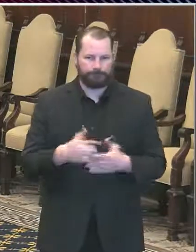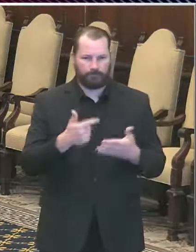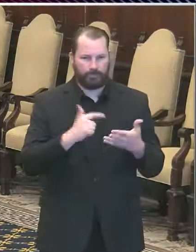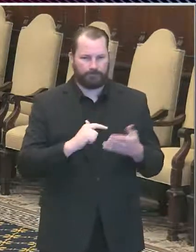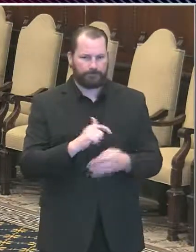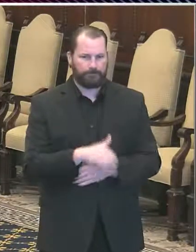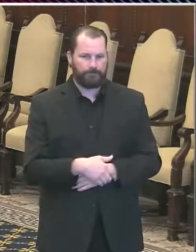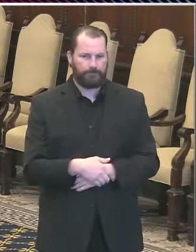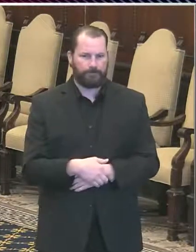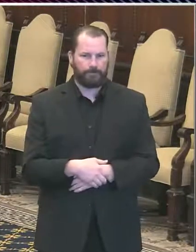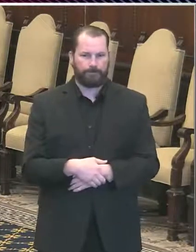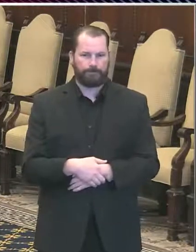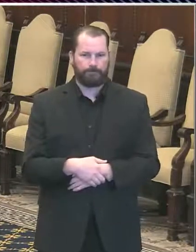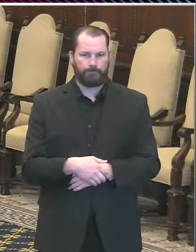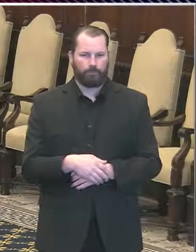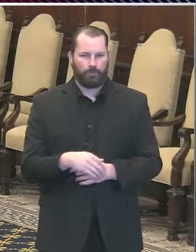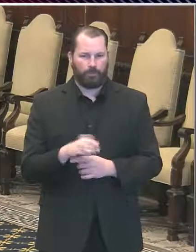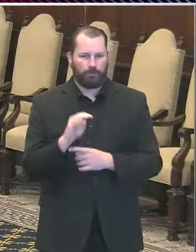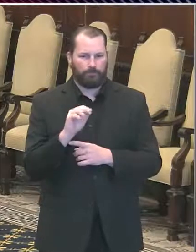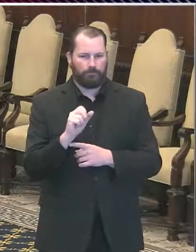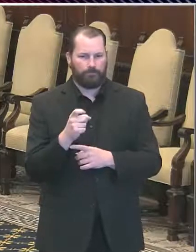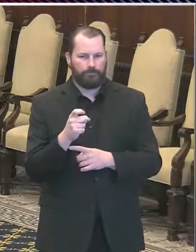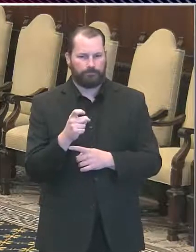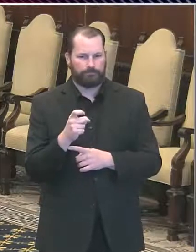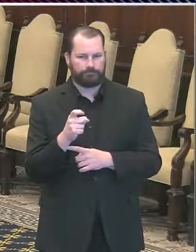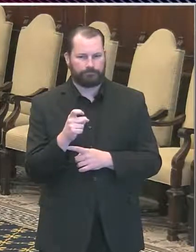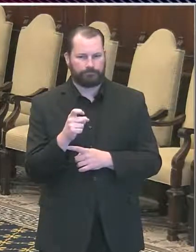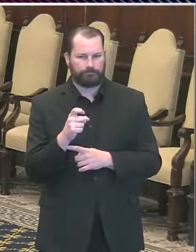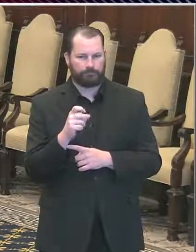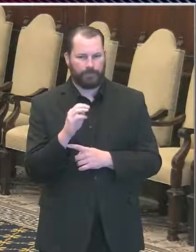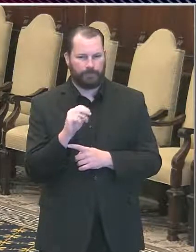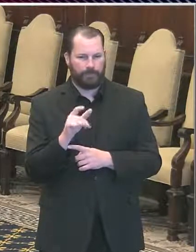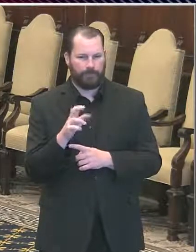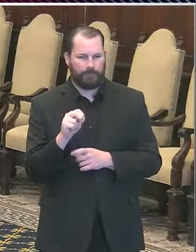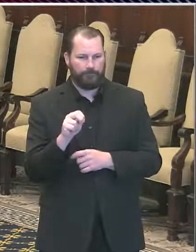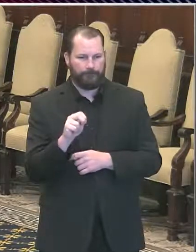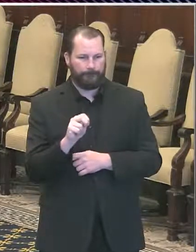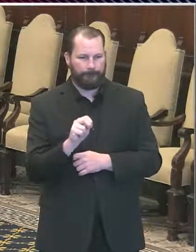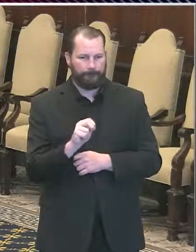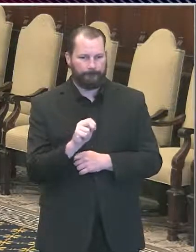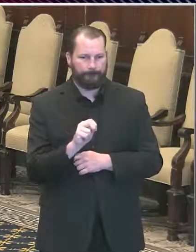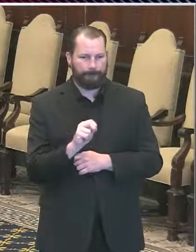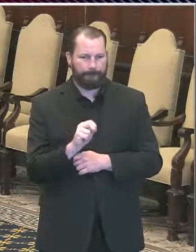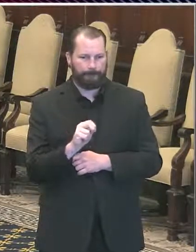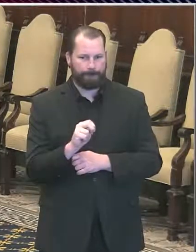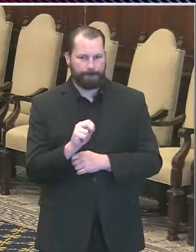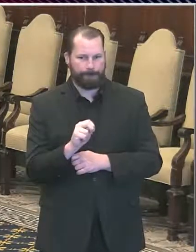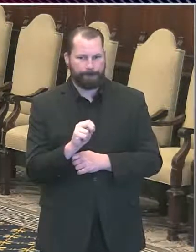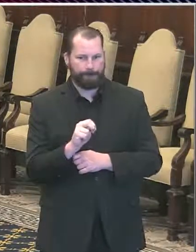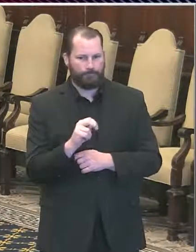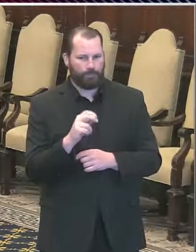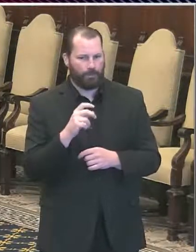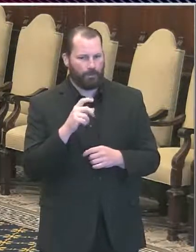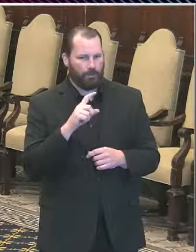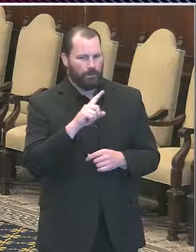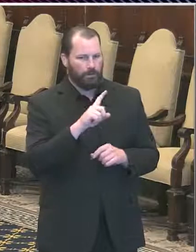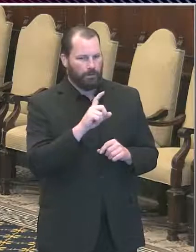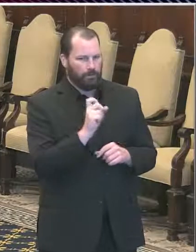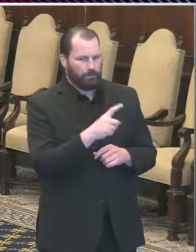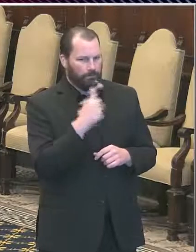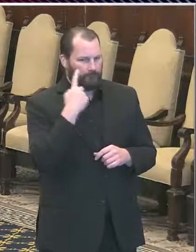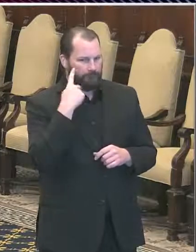to go to Max Marin now of Billy Penn. Max. Hi. Thanks, everybody. Questions for Commissioner Carney